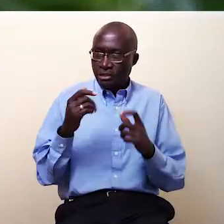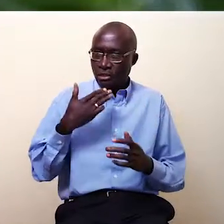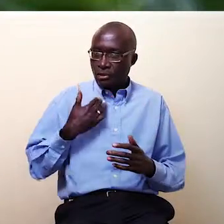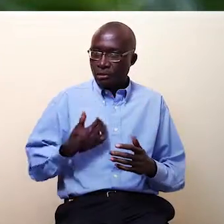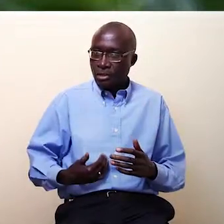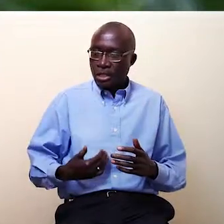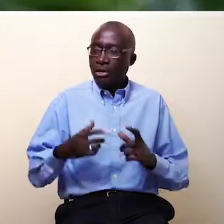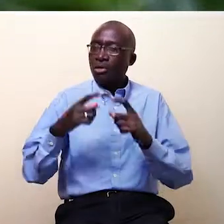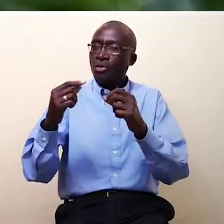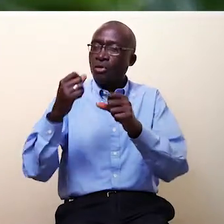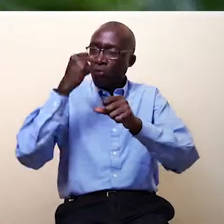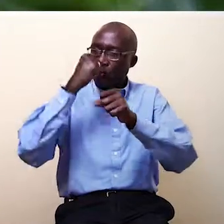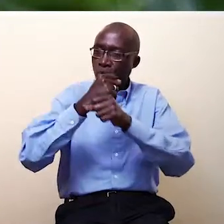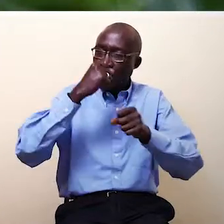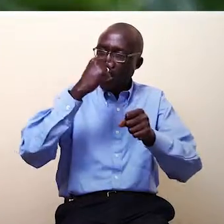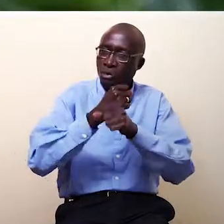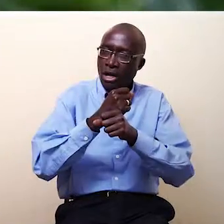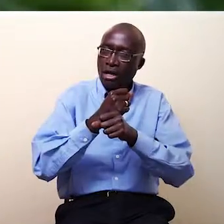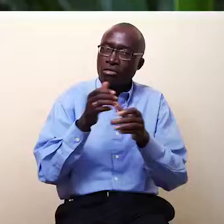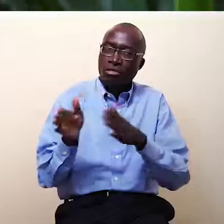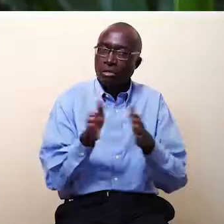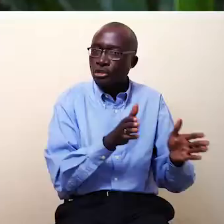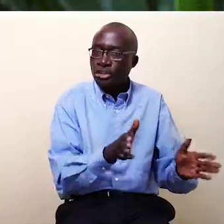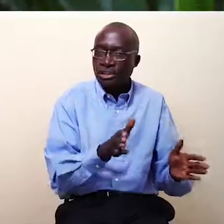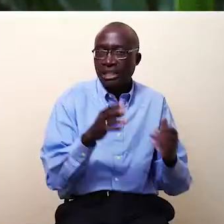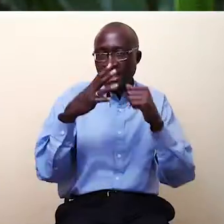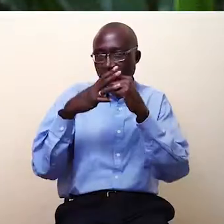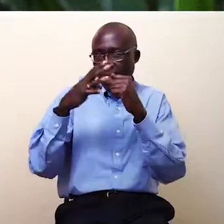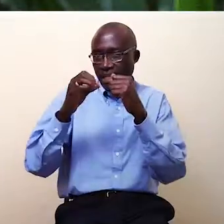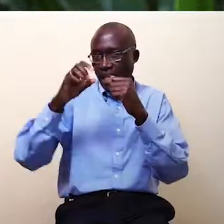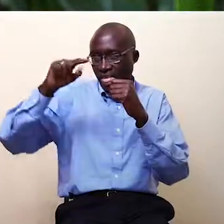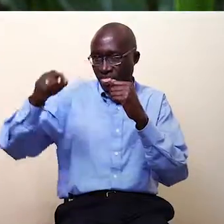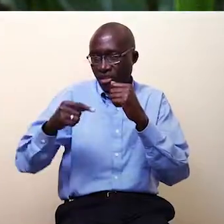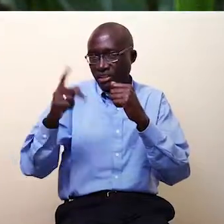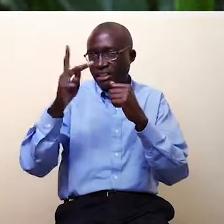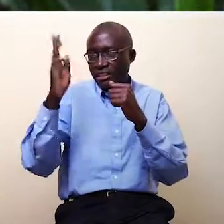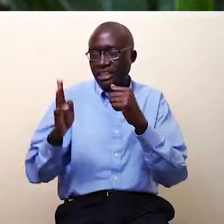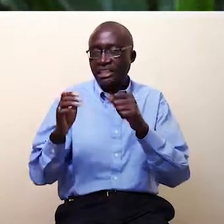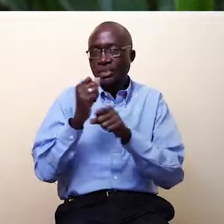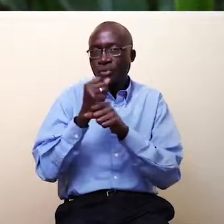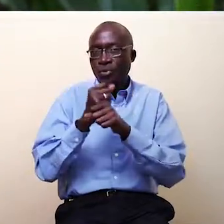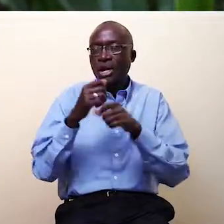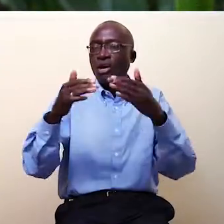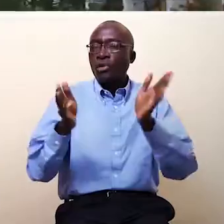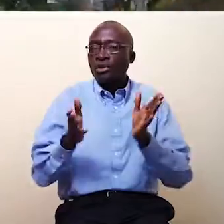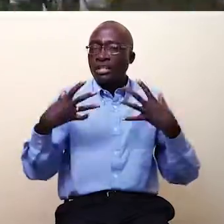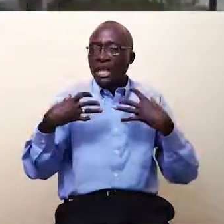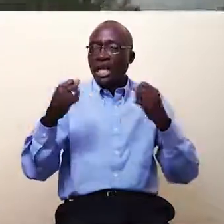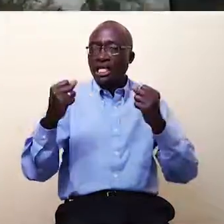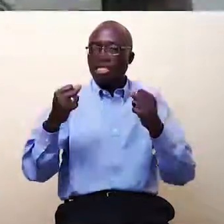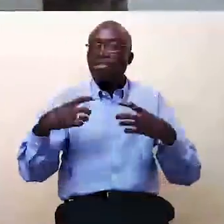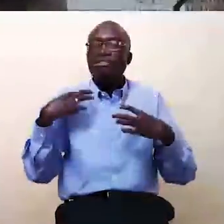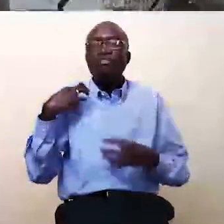be given to me or should I go out and grab these opportunities? There's 90,000 Kenyans working as community health volunteers to